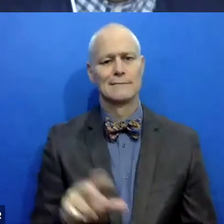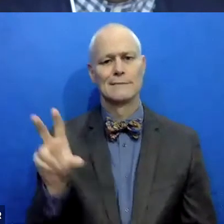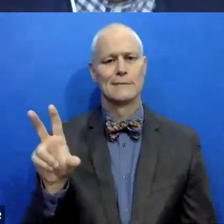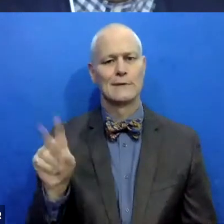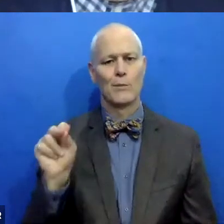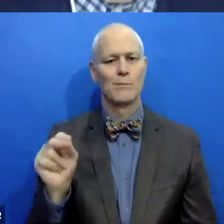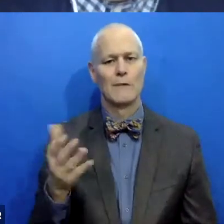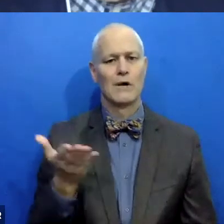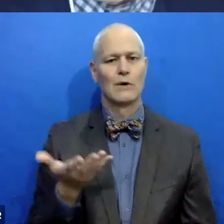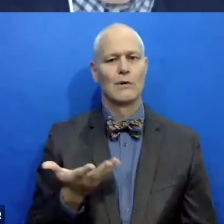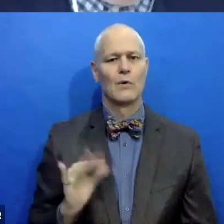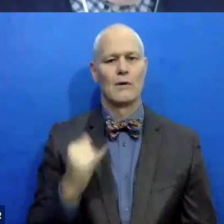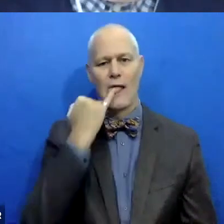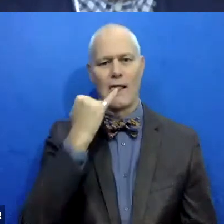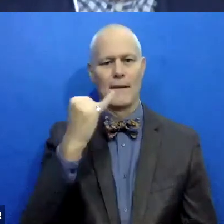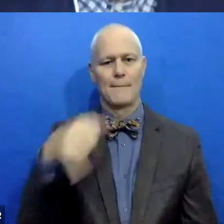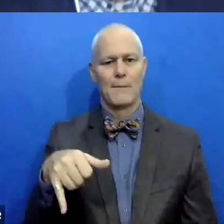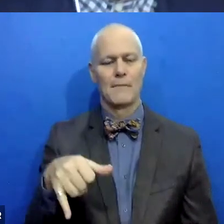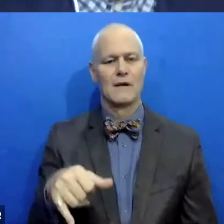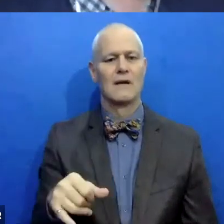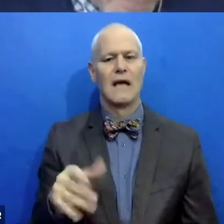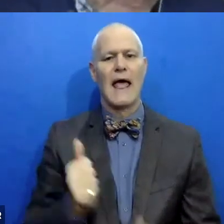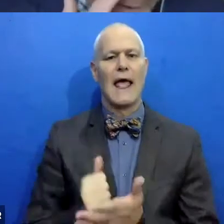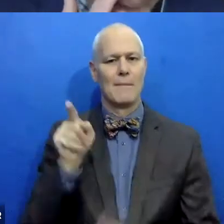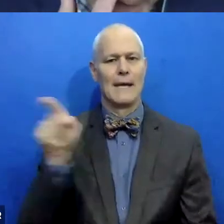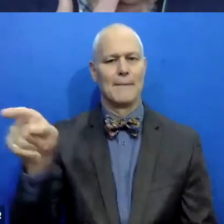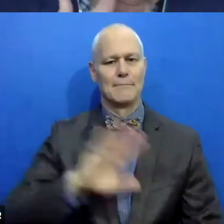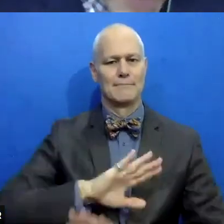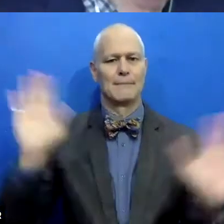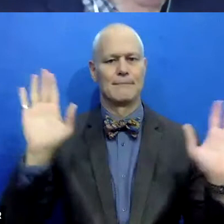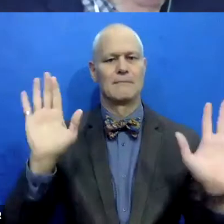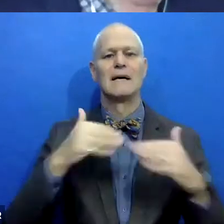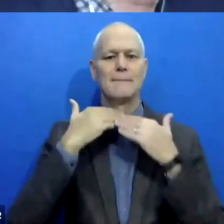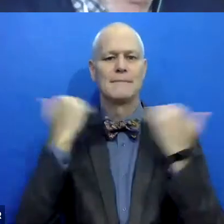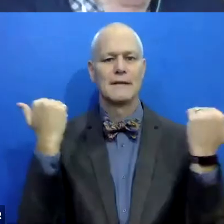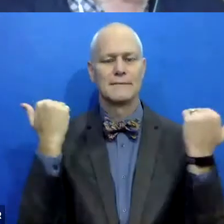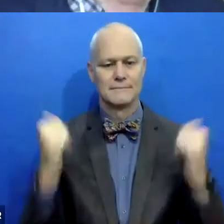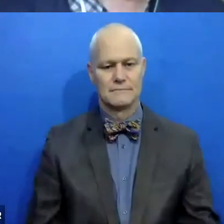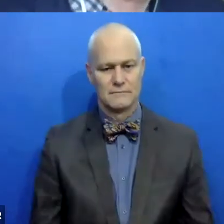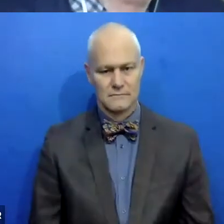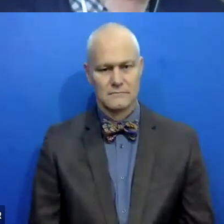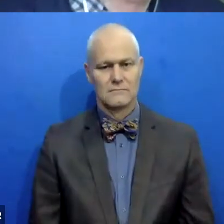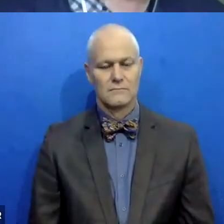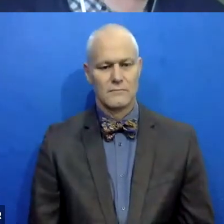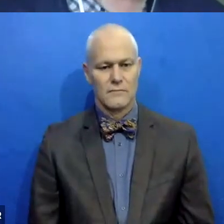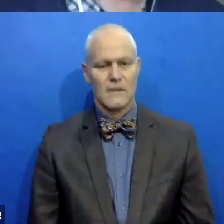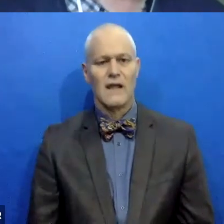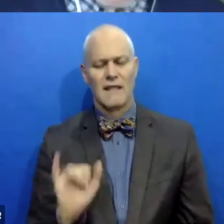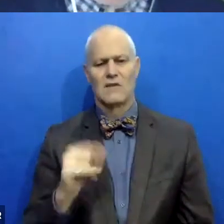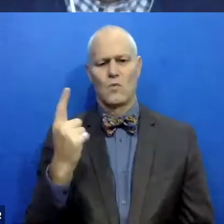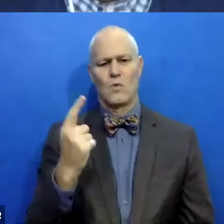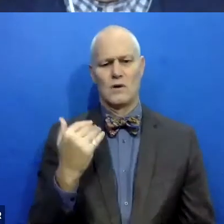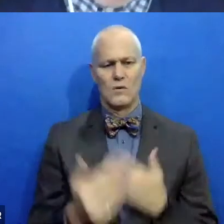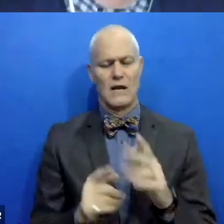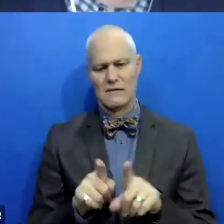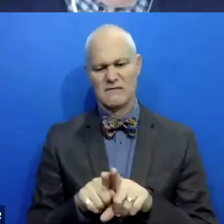part of this. Um, I'm tired of it. Please just help him. Um, it's one of the ways in which our process deviates